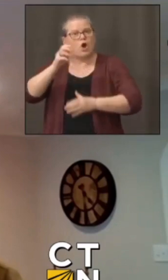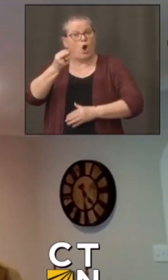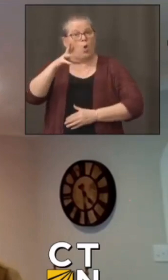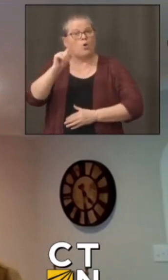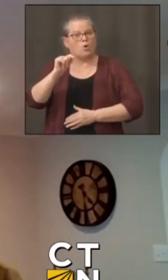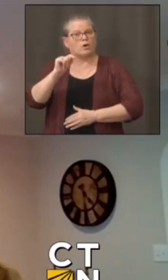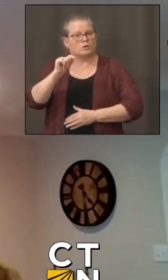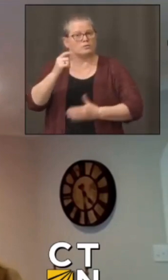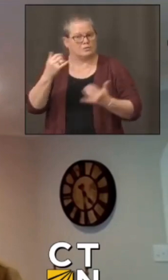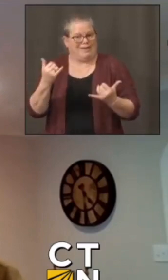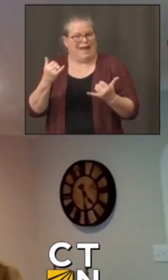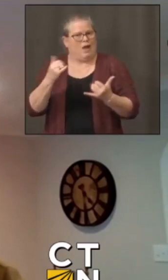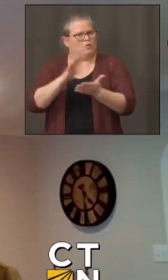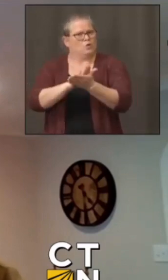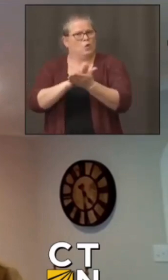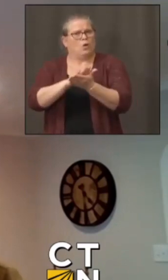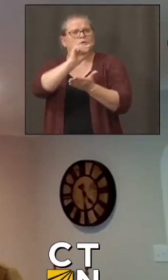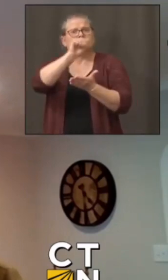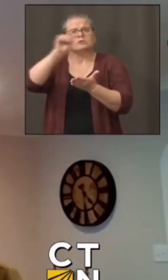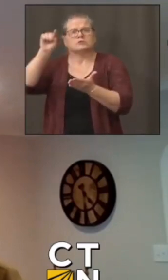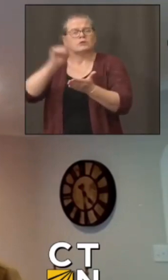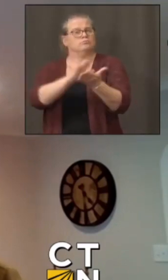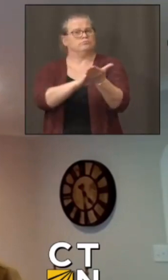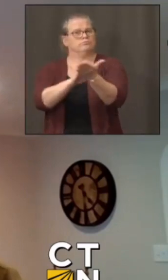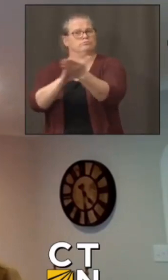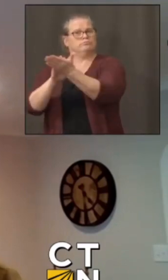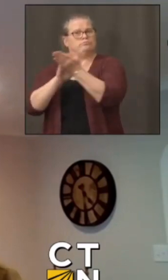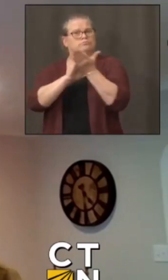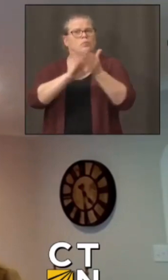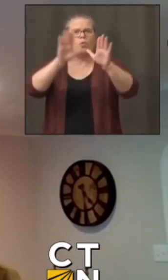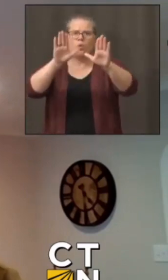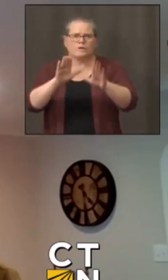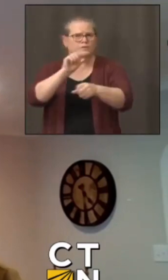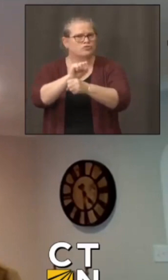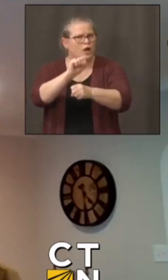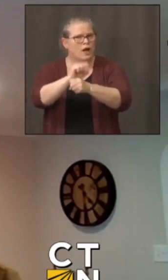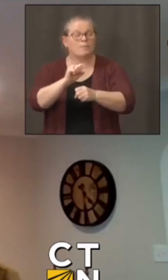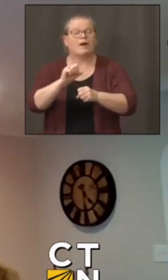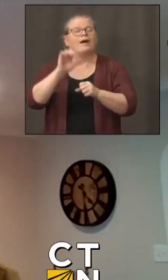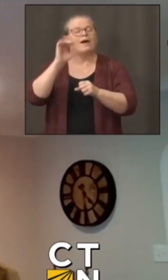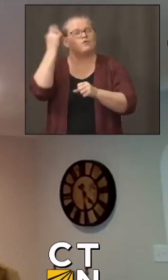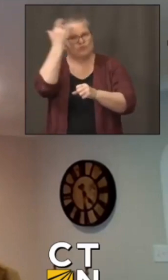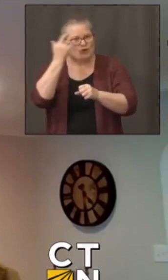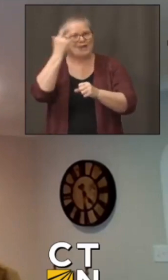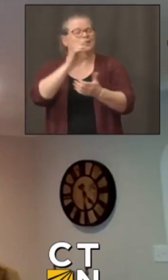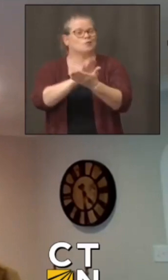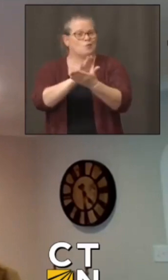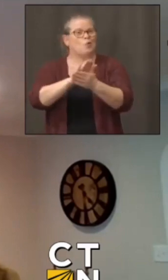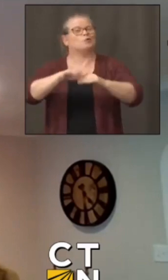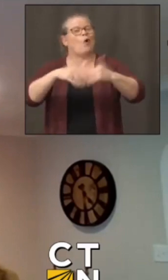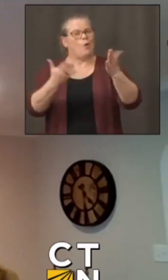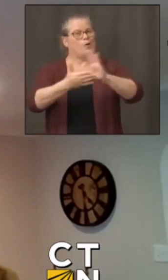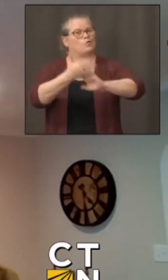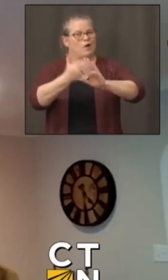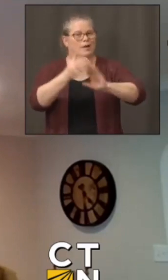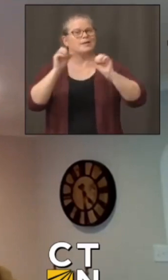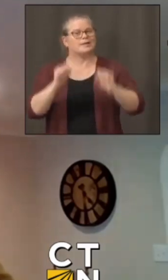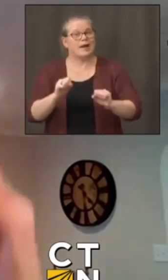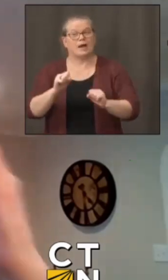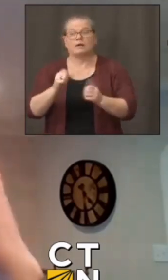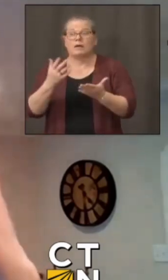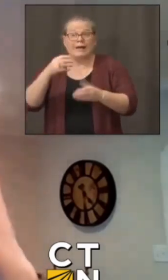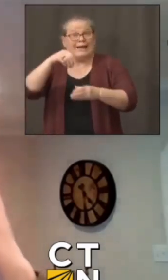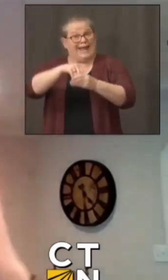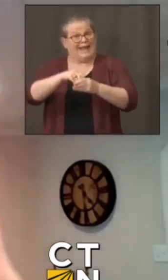um our schools to remain open and functioning and have kids get the benefit of in-person education in